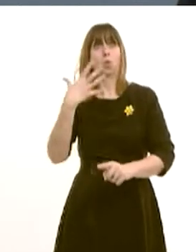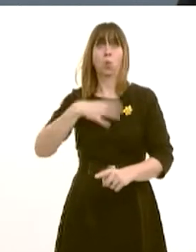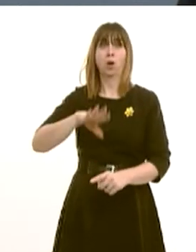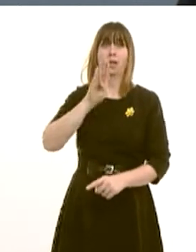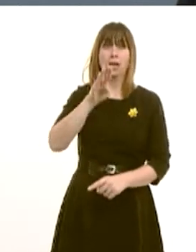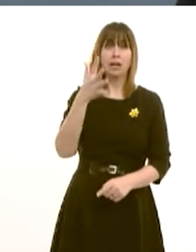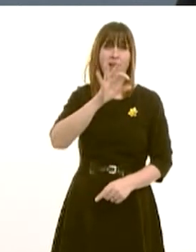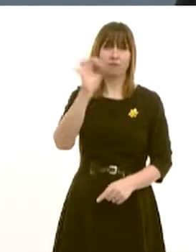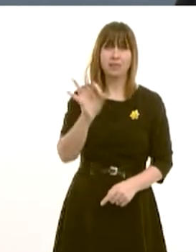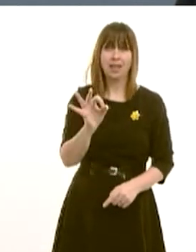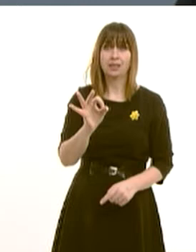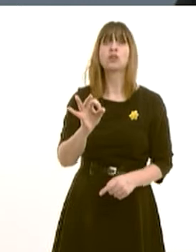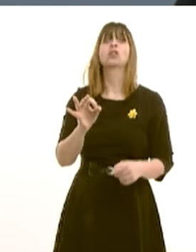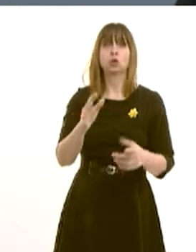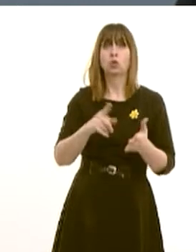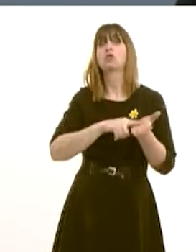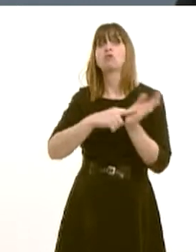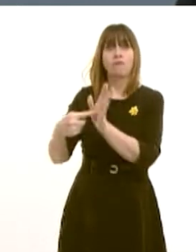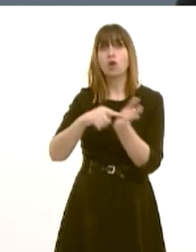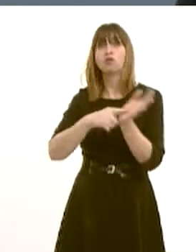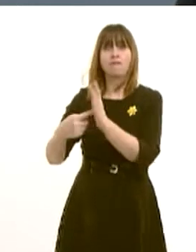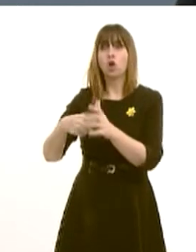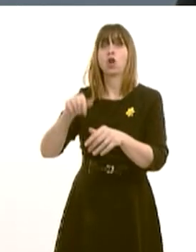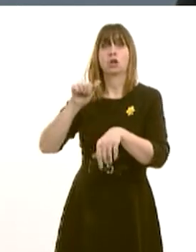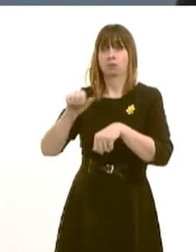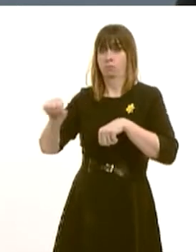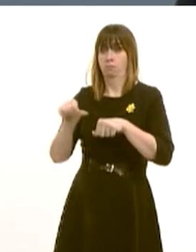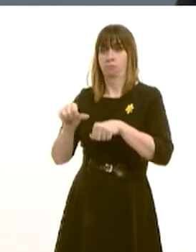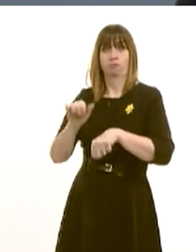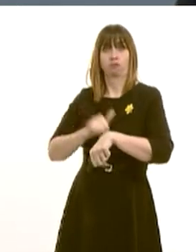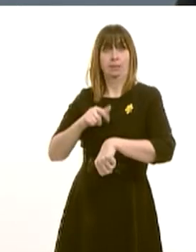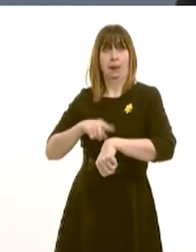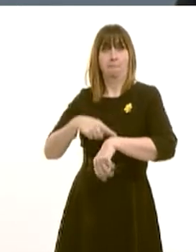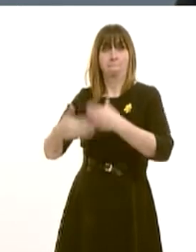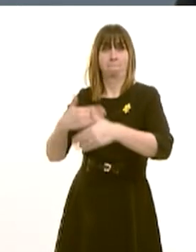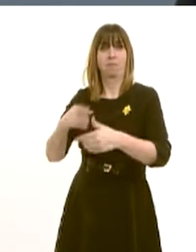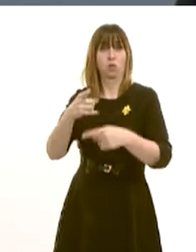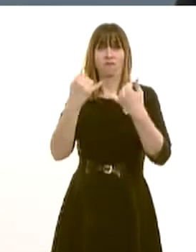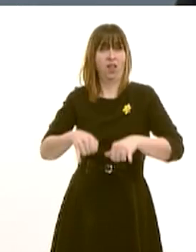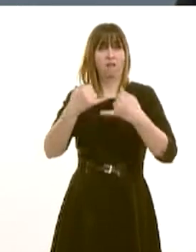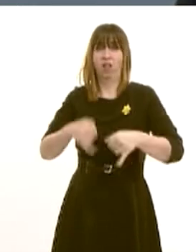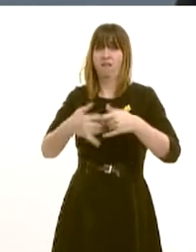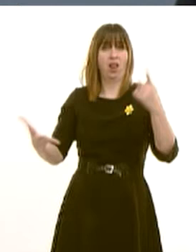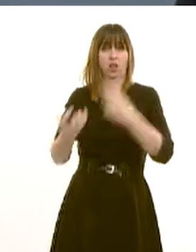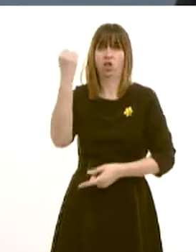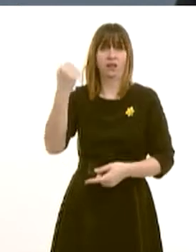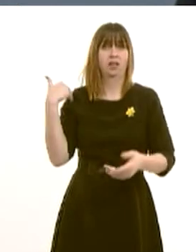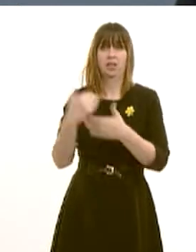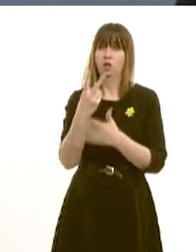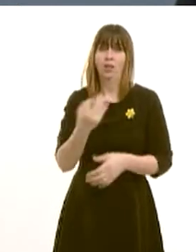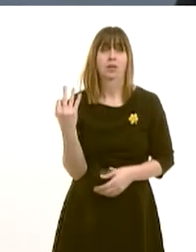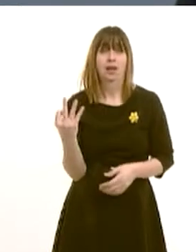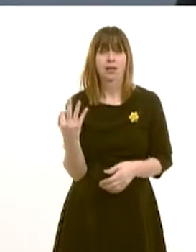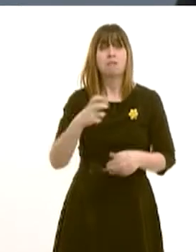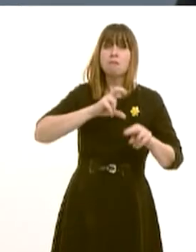95% of patients to be referred within the timeframe. That target has never been met since 2008, first minister. With